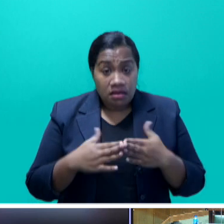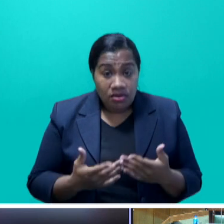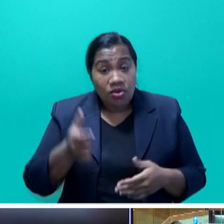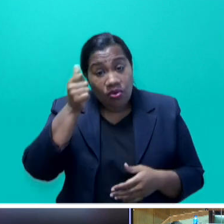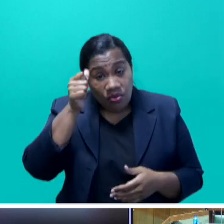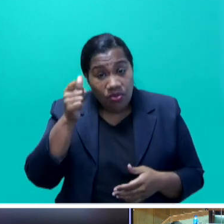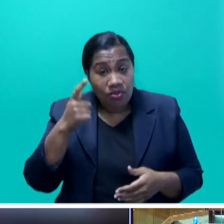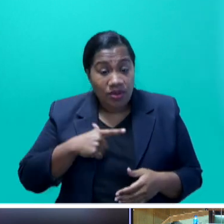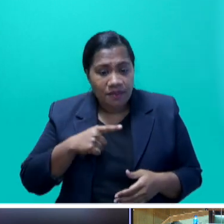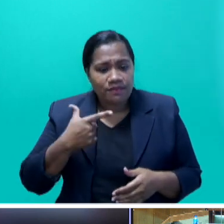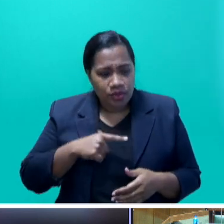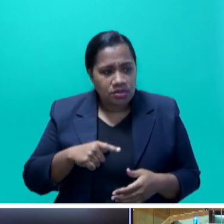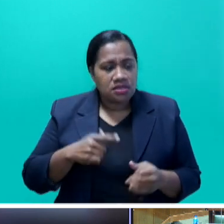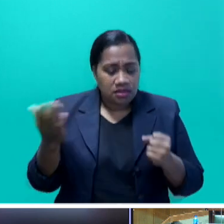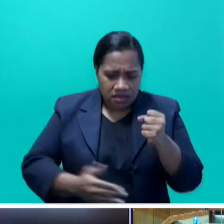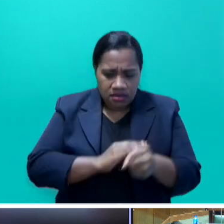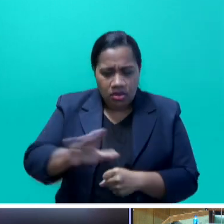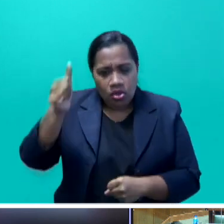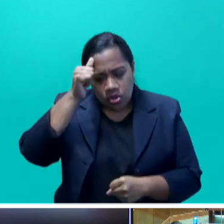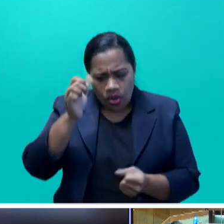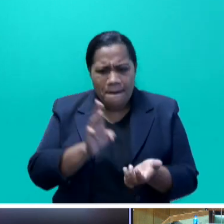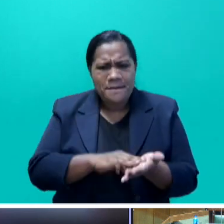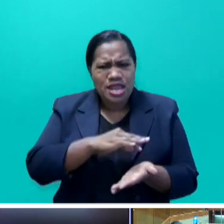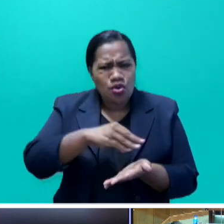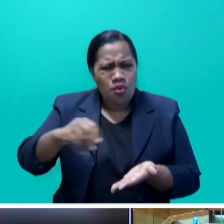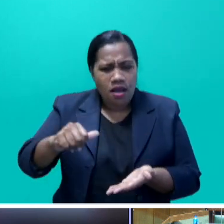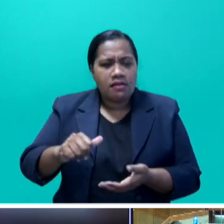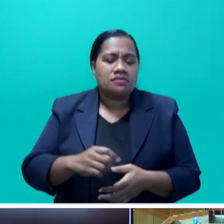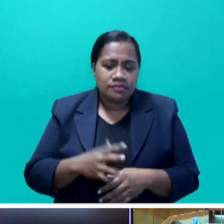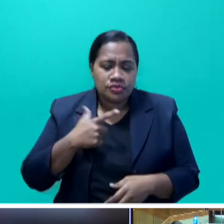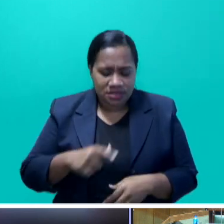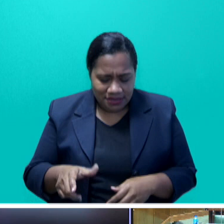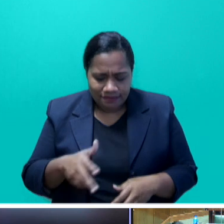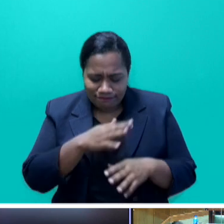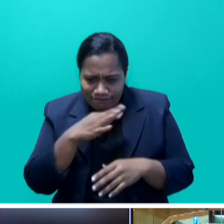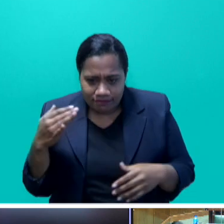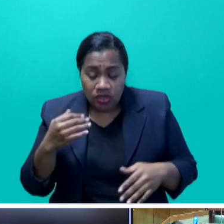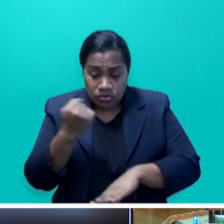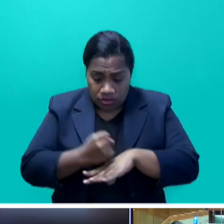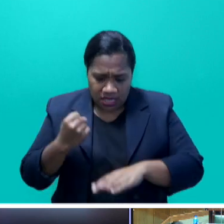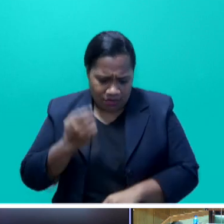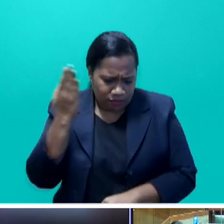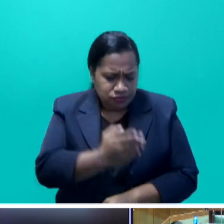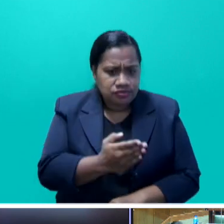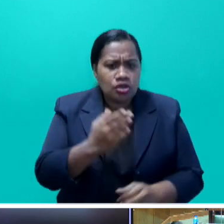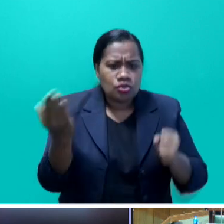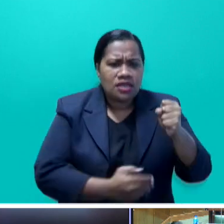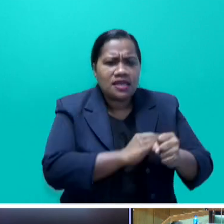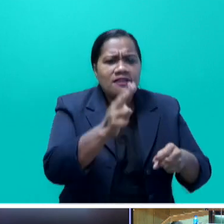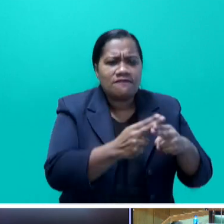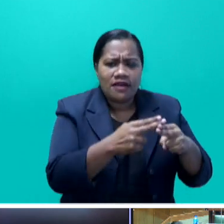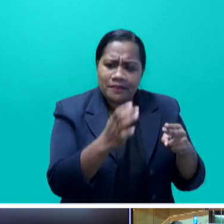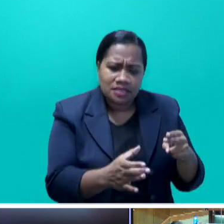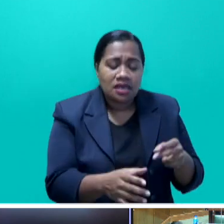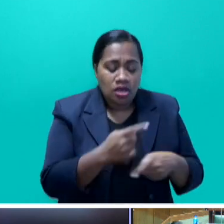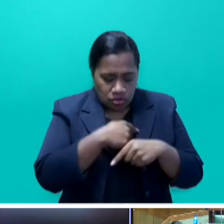they smell it. The government has been straight with the cane farmers. We have worked in their interests. They know that.